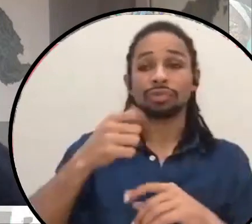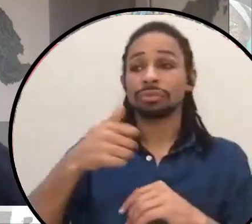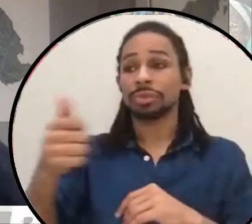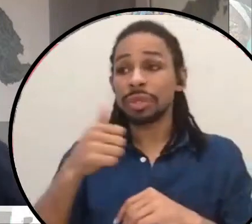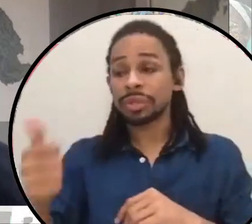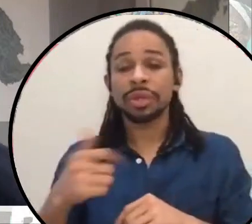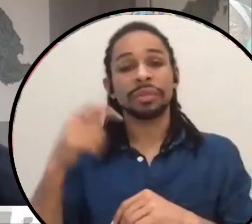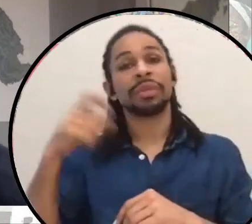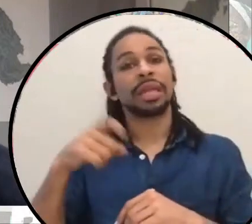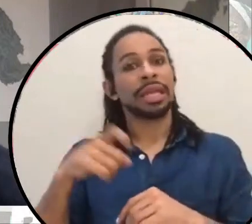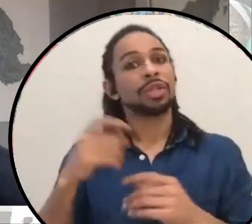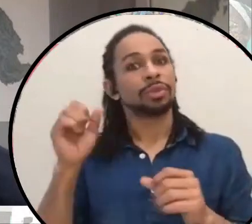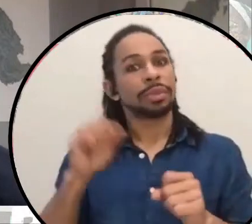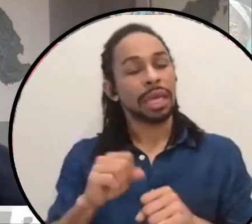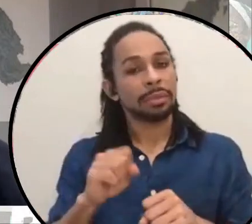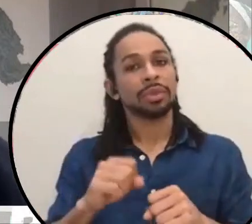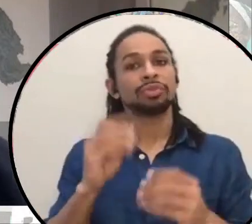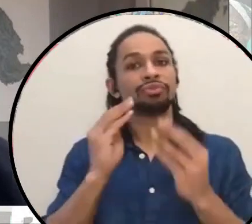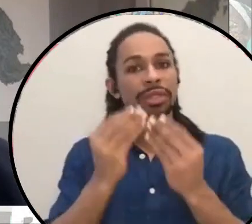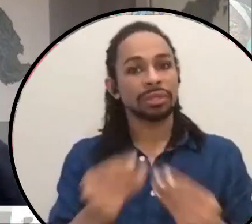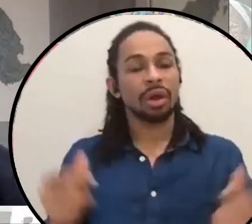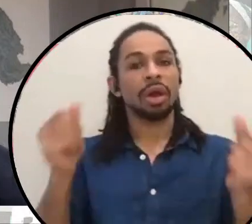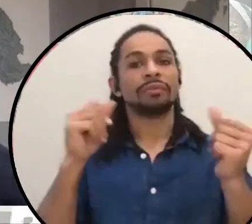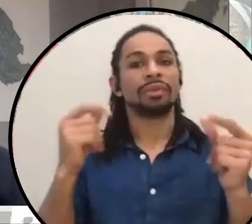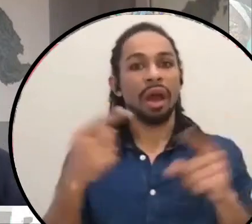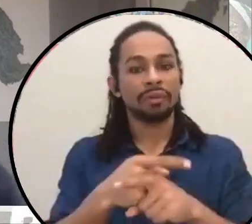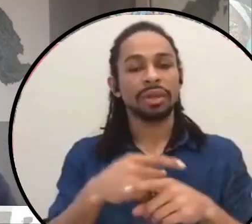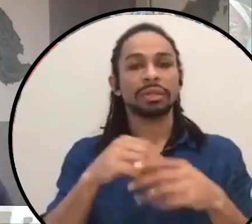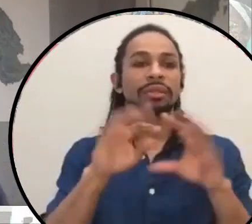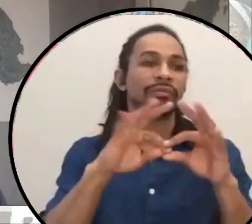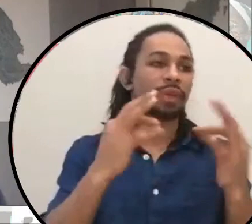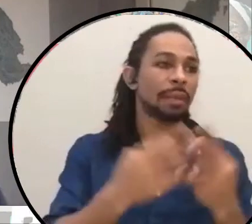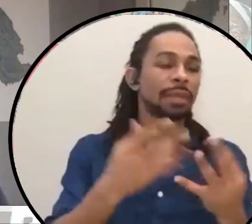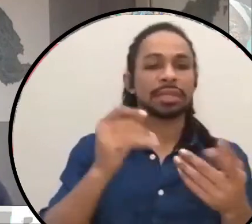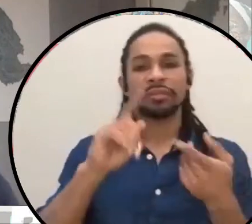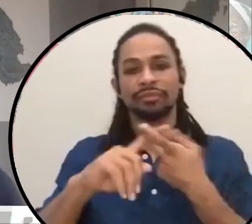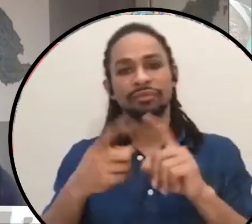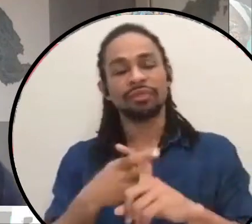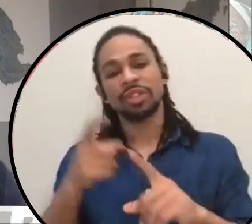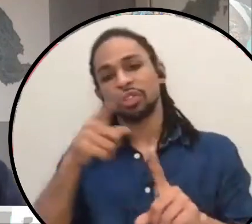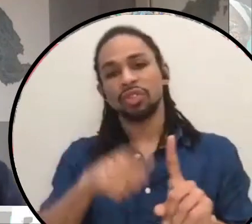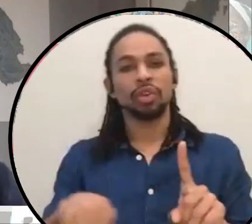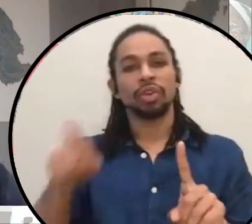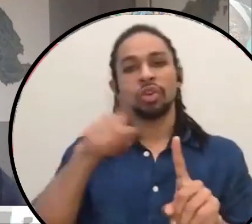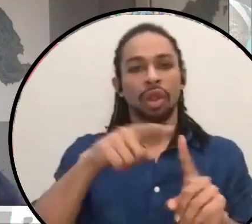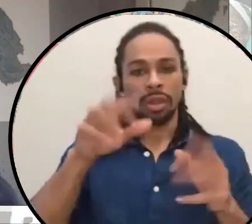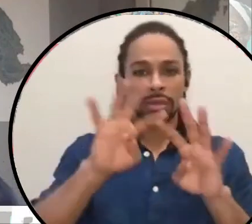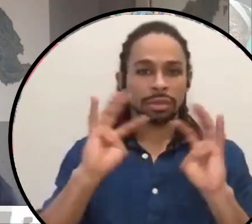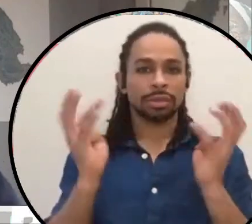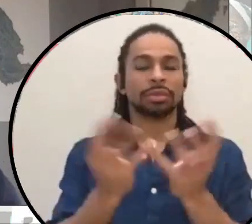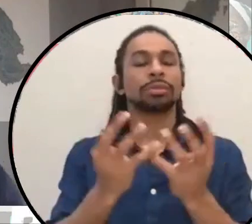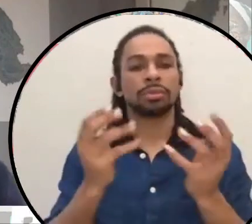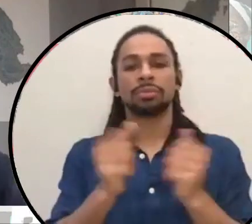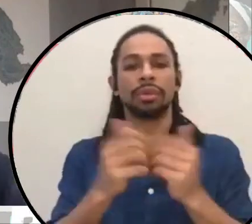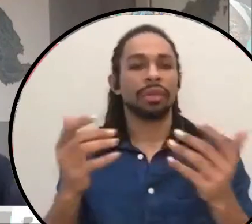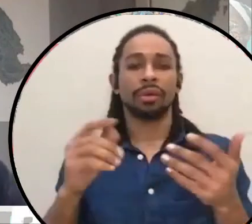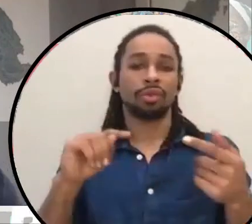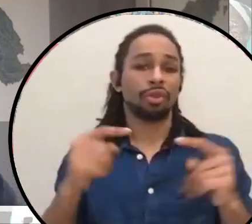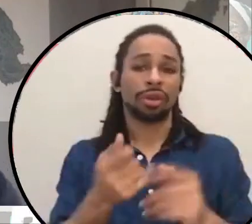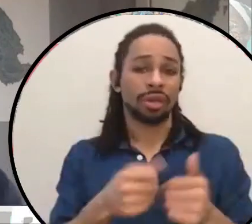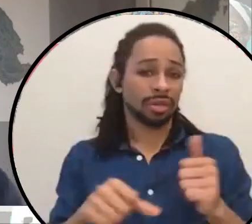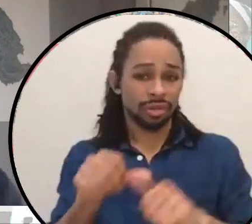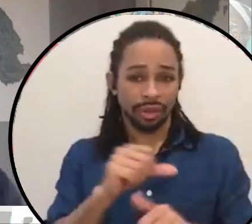conflict in families or friend circles or in workplaces without hurting each other? Oh, like a different set of